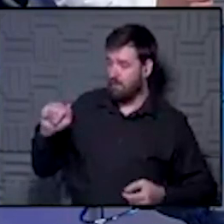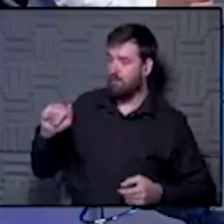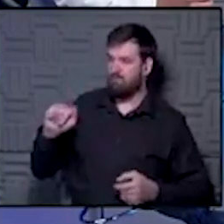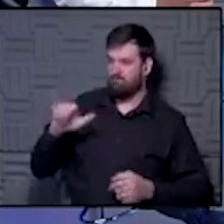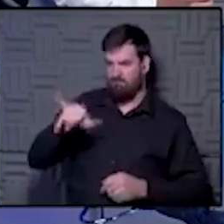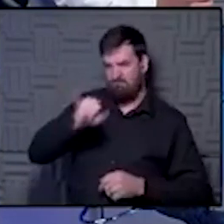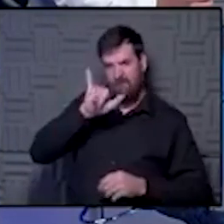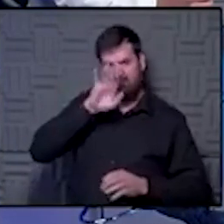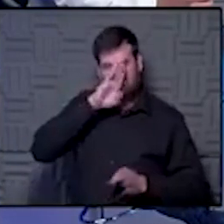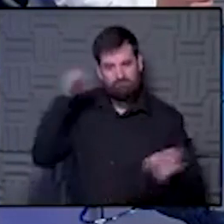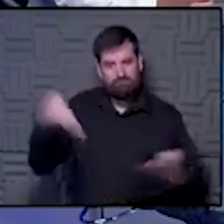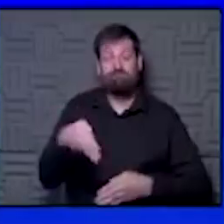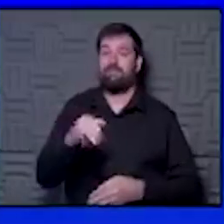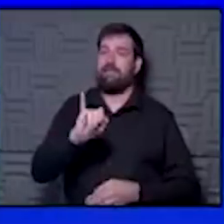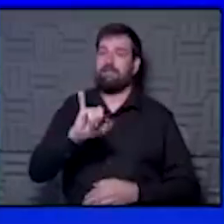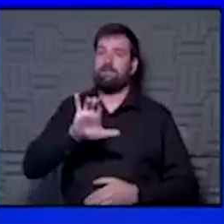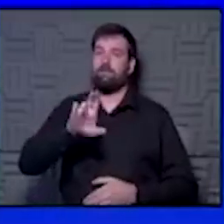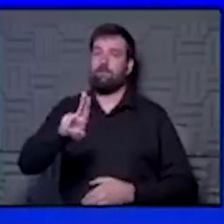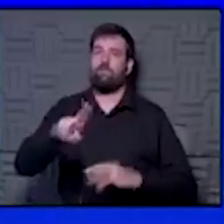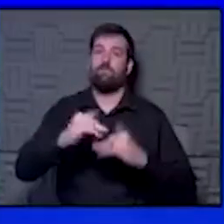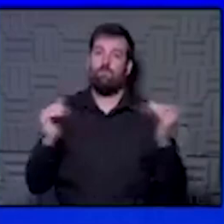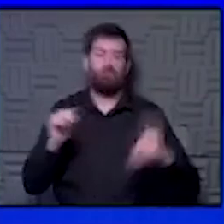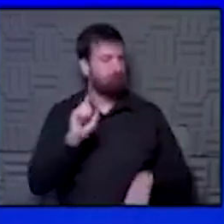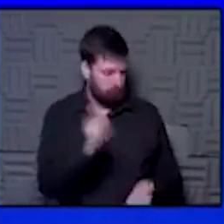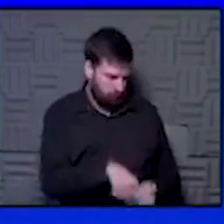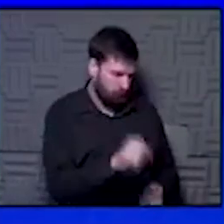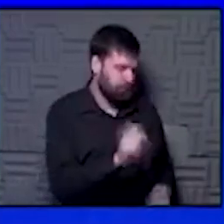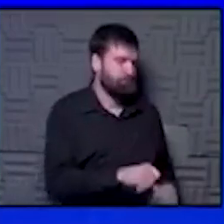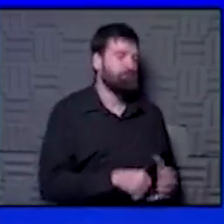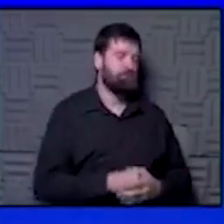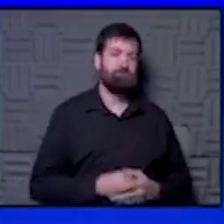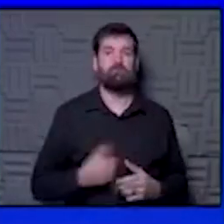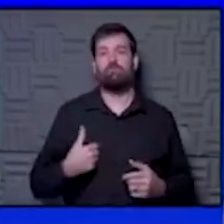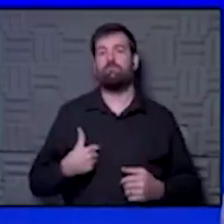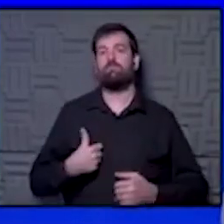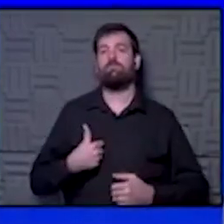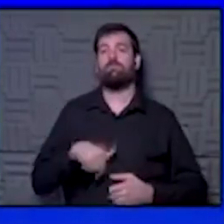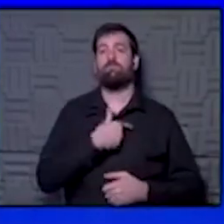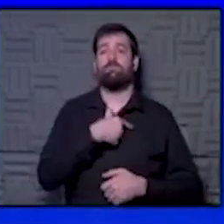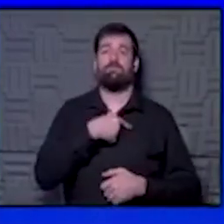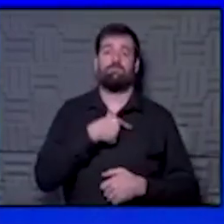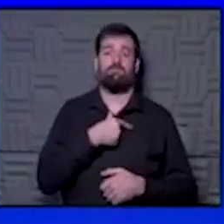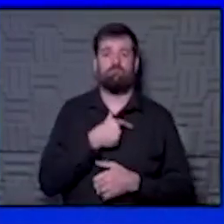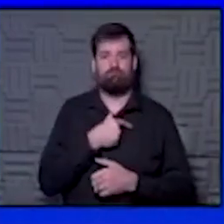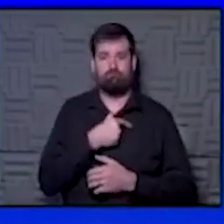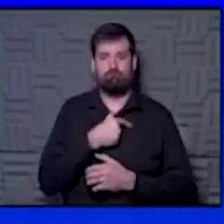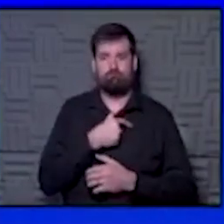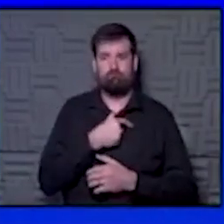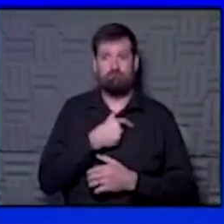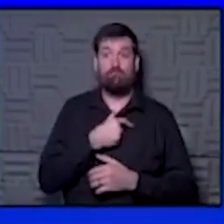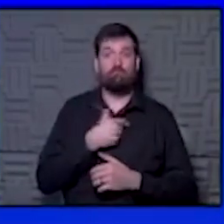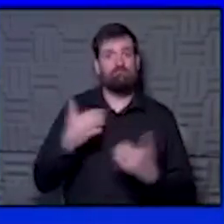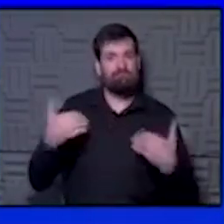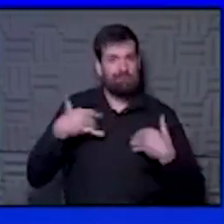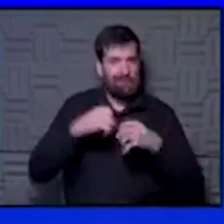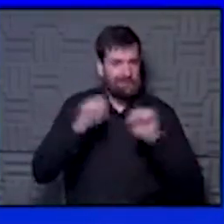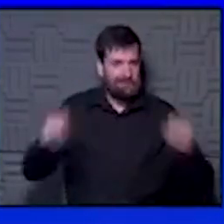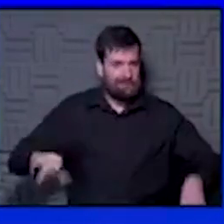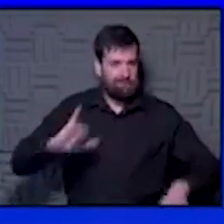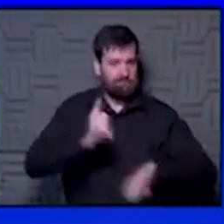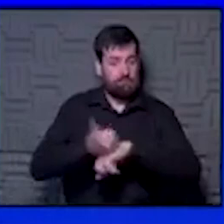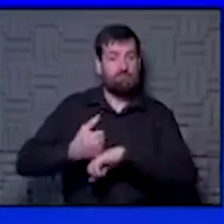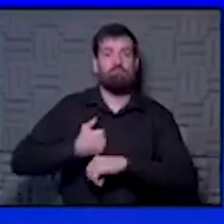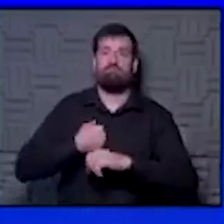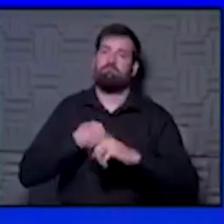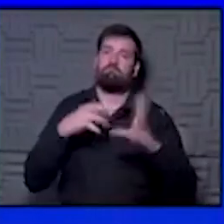geared at the ICU level. Yeah, absolutely. You know, we are working towards, we do have those systems in place. We meet